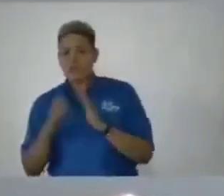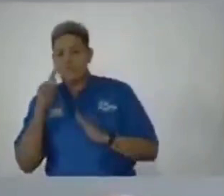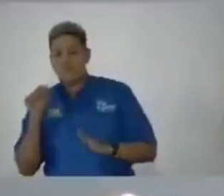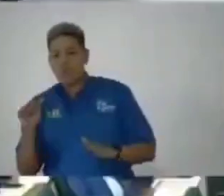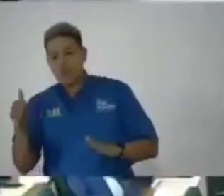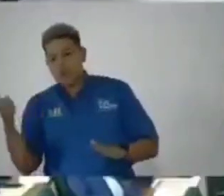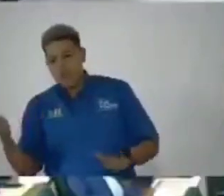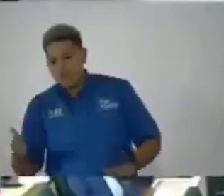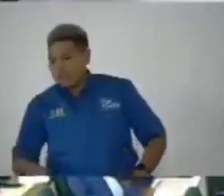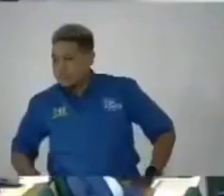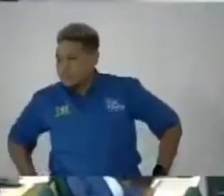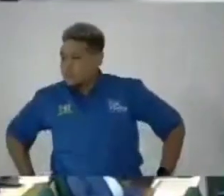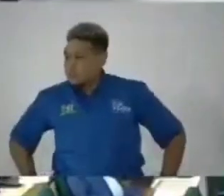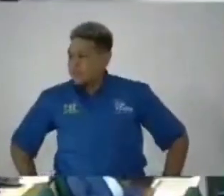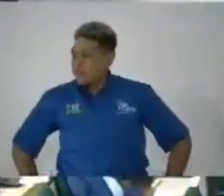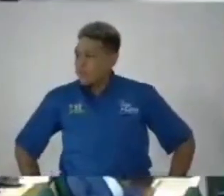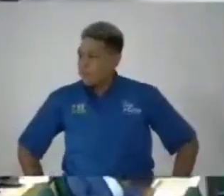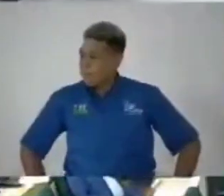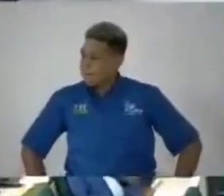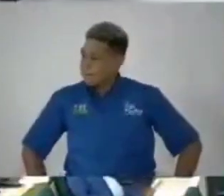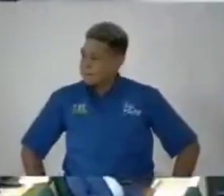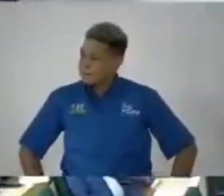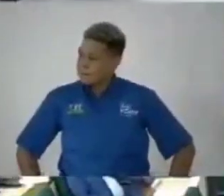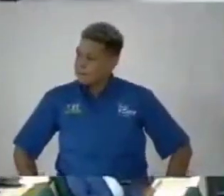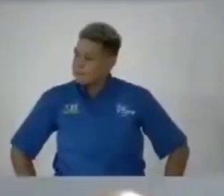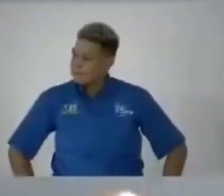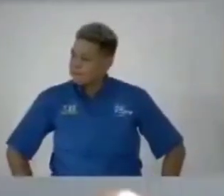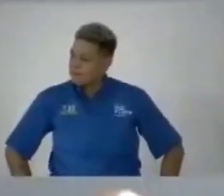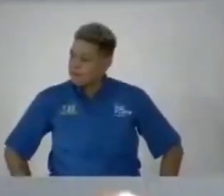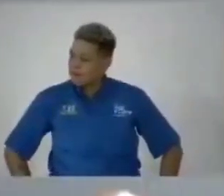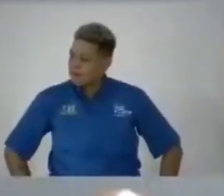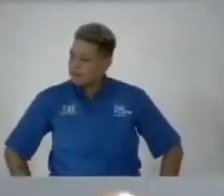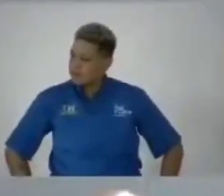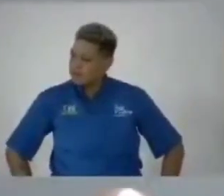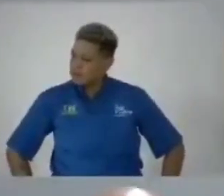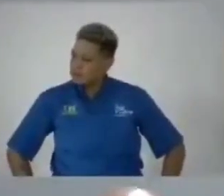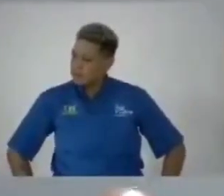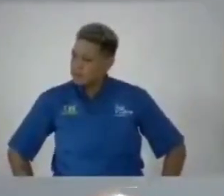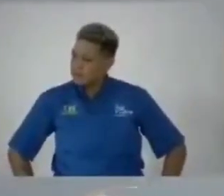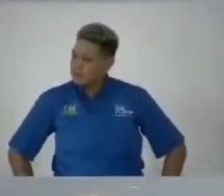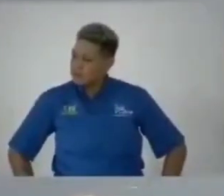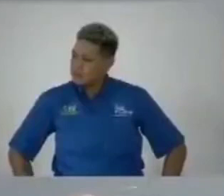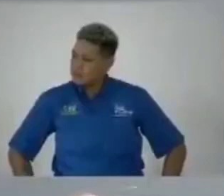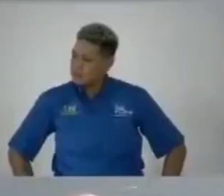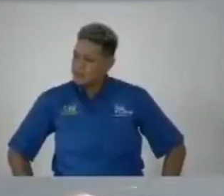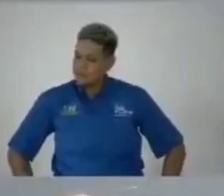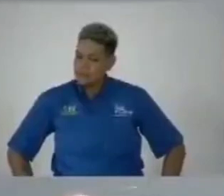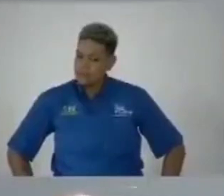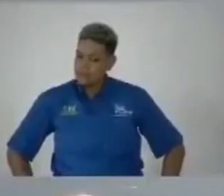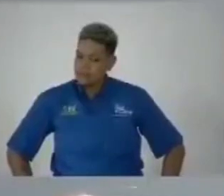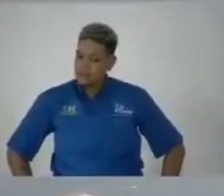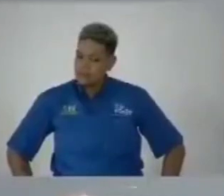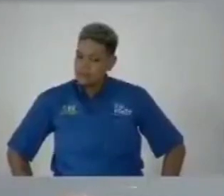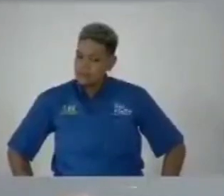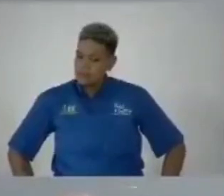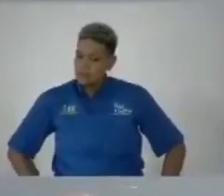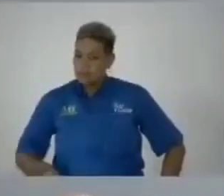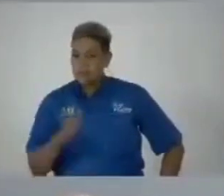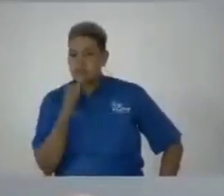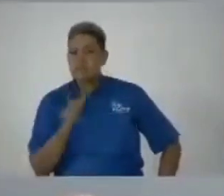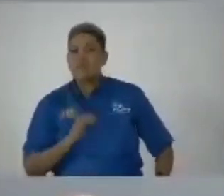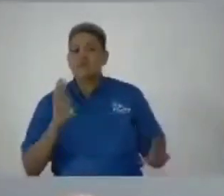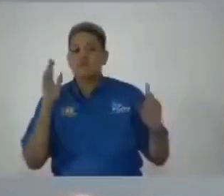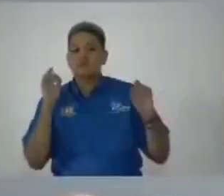speaker